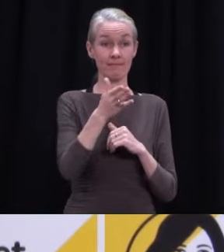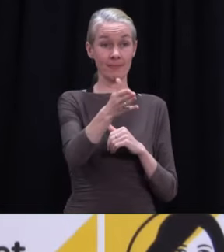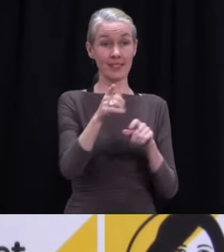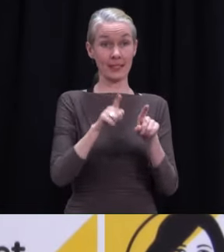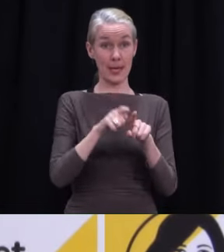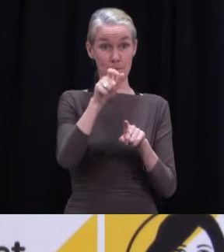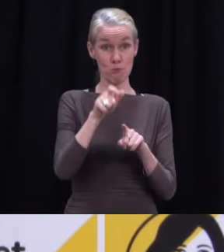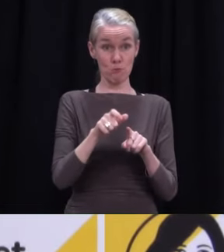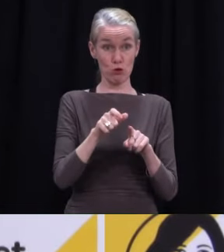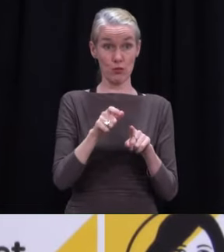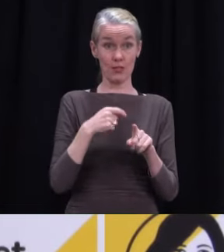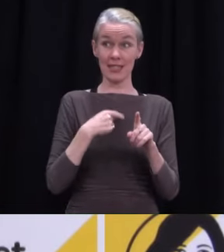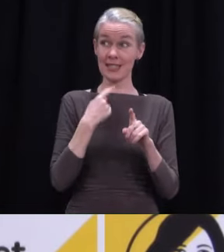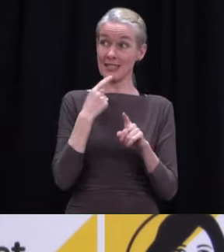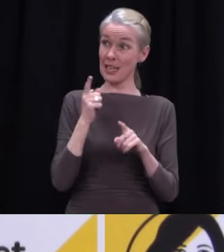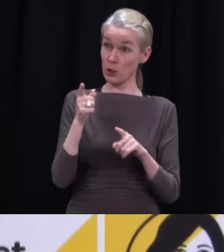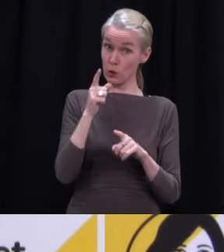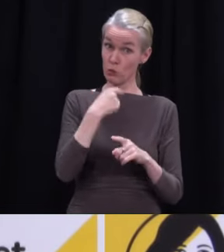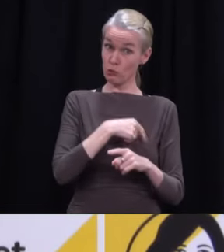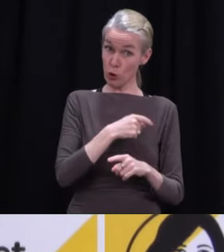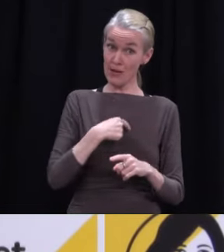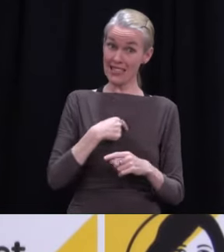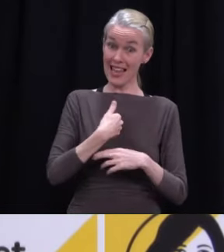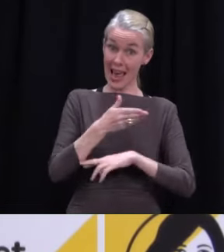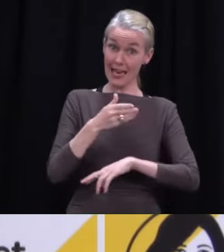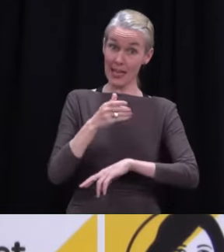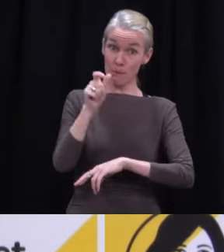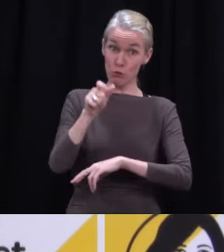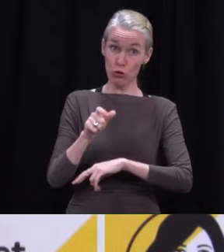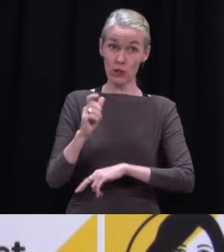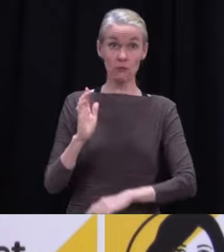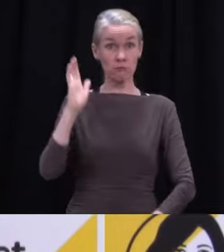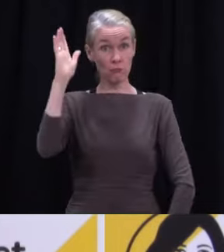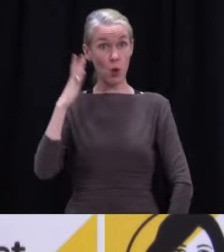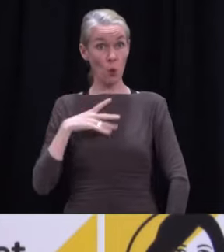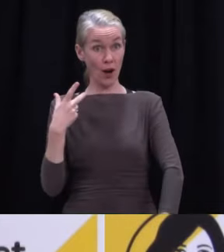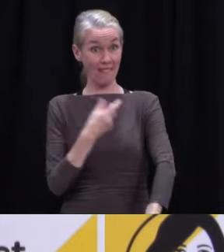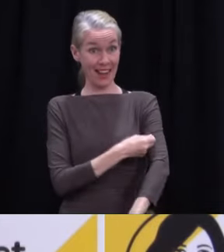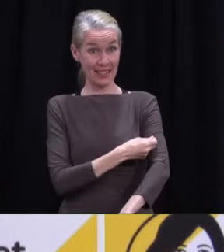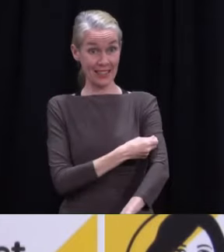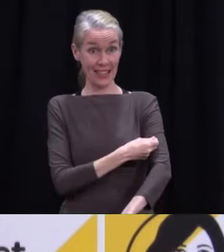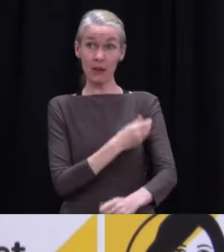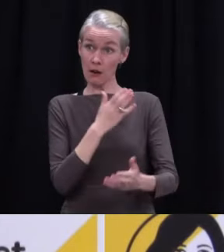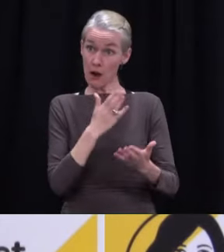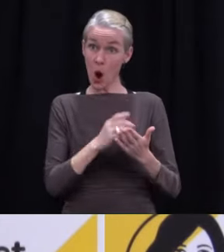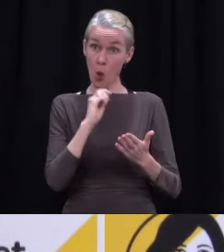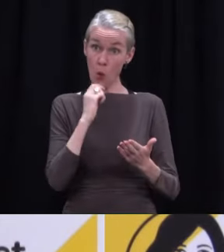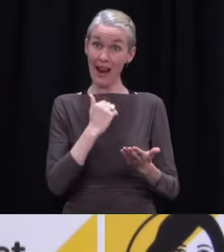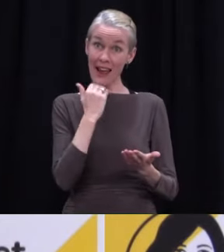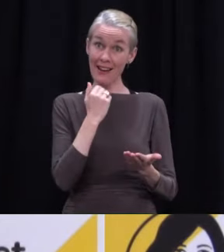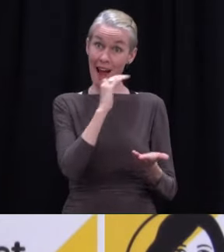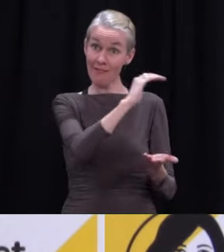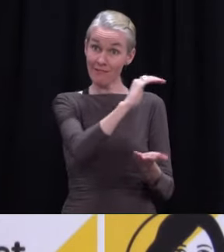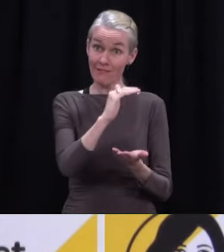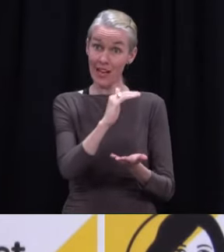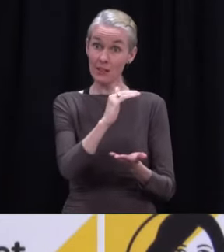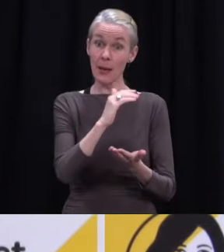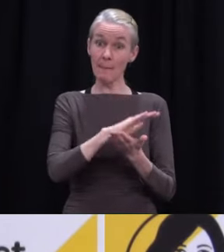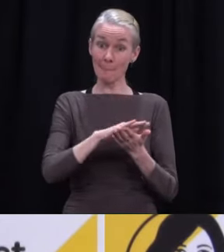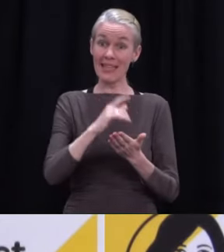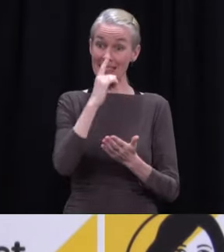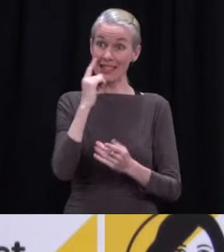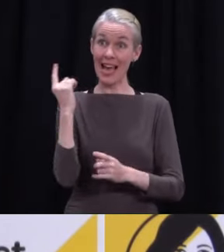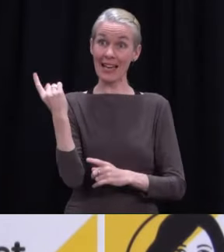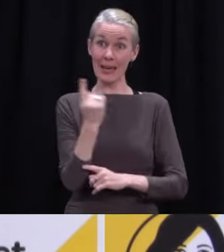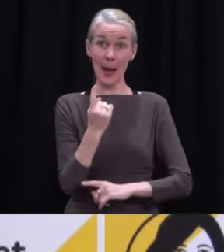will be able to get a vaccine? Yes, yes. We have ordered more than enough for every eligible New Zealander.